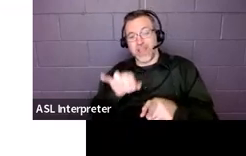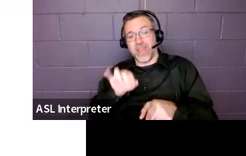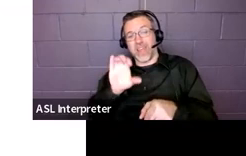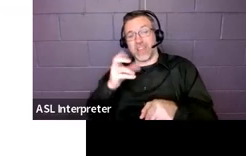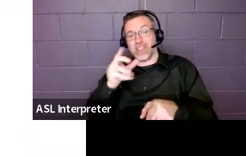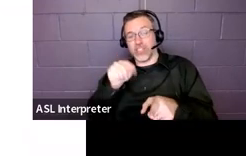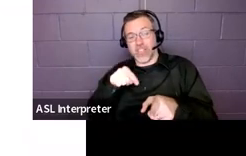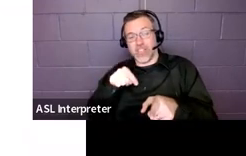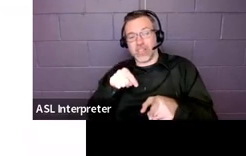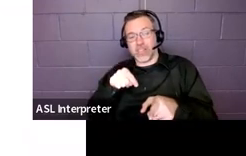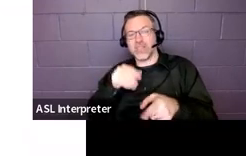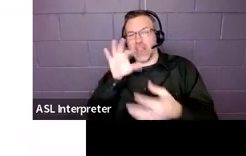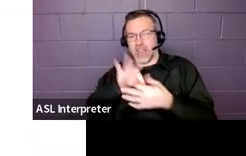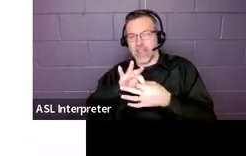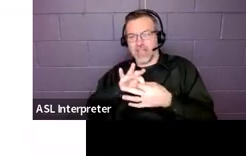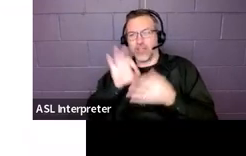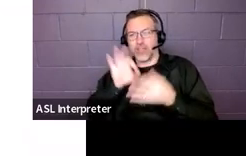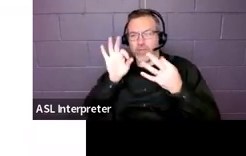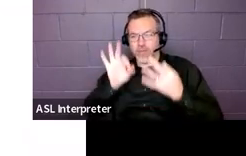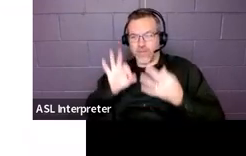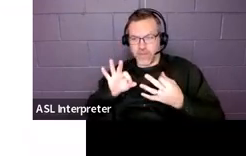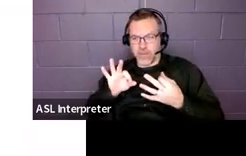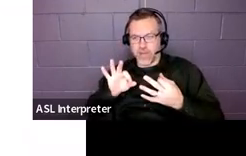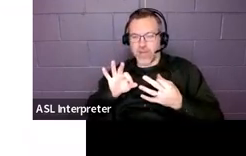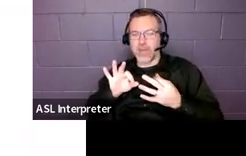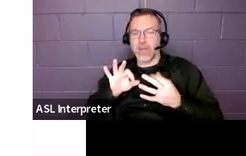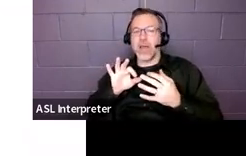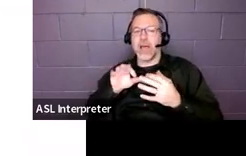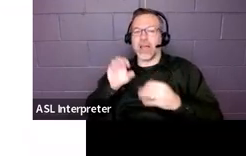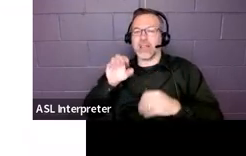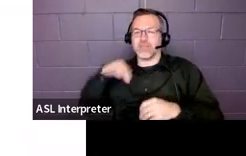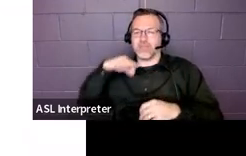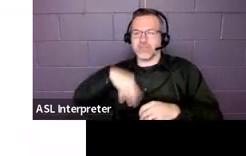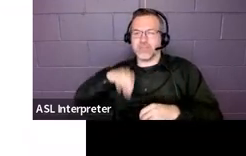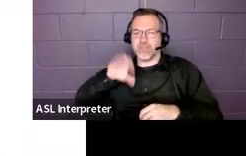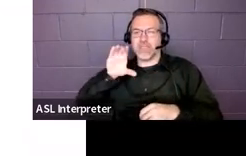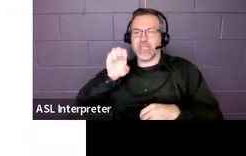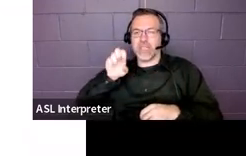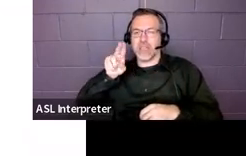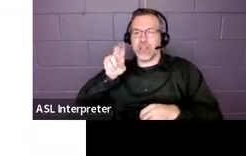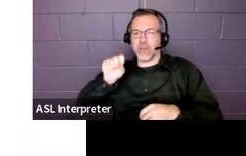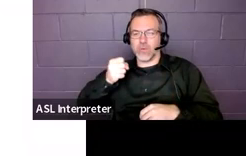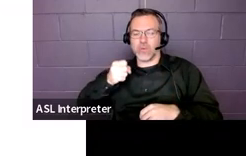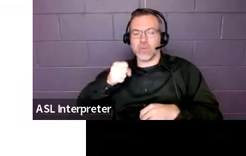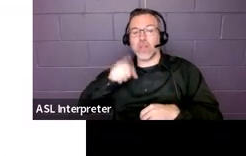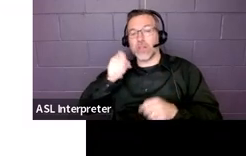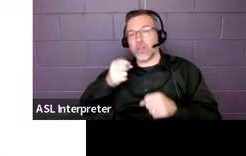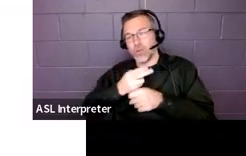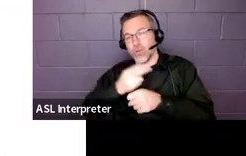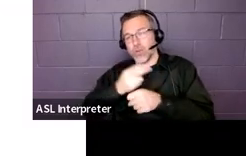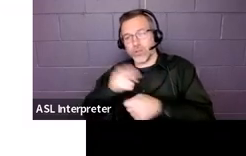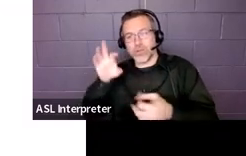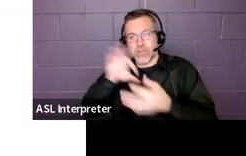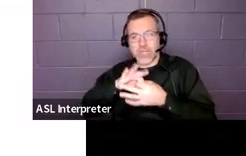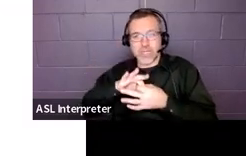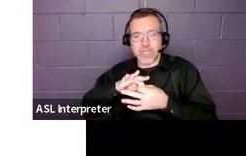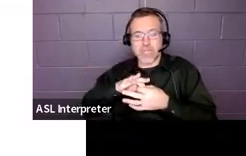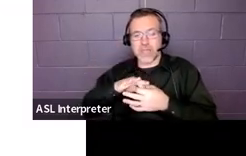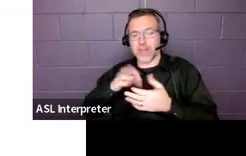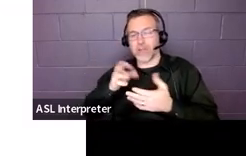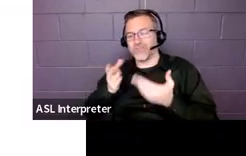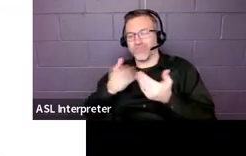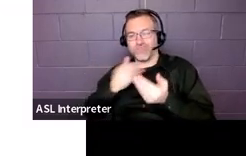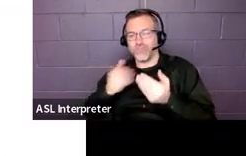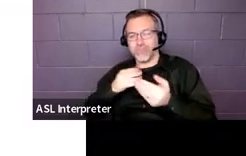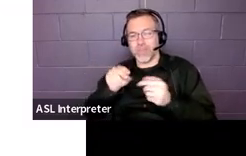to the feedback and contact our form. You can use the link or you can use your mobile device and take a